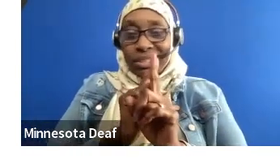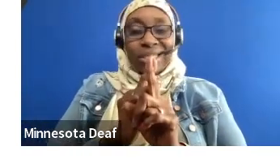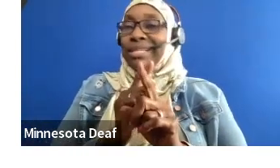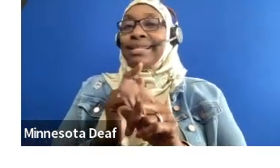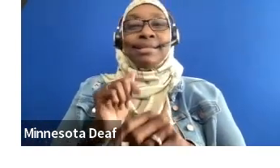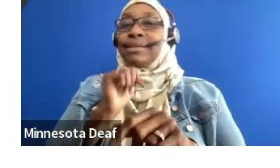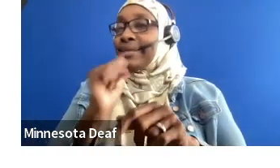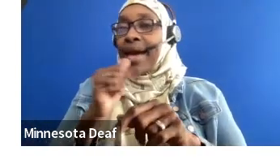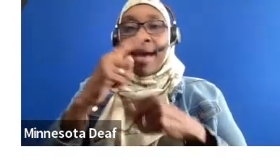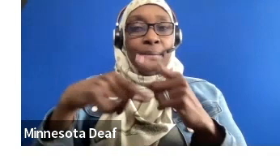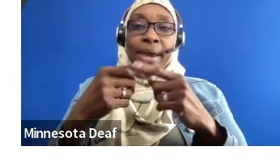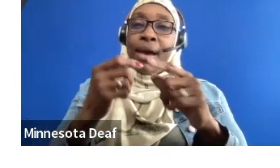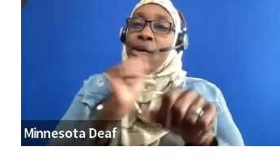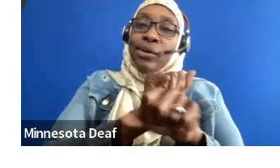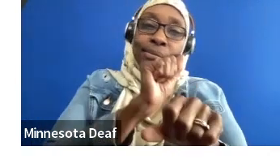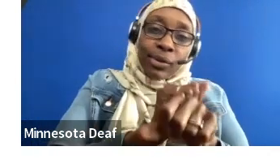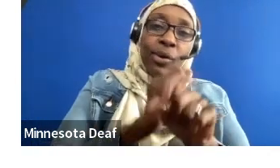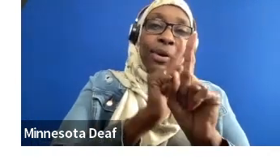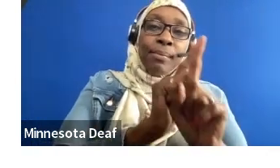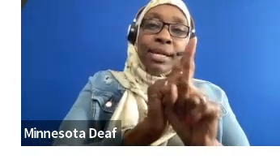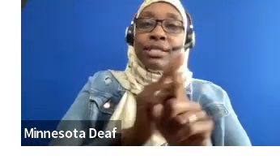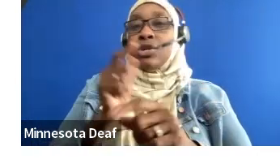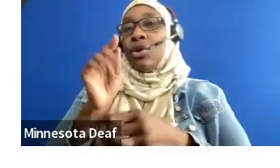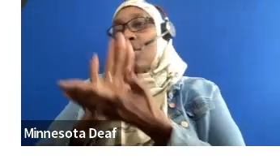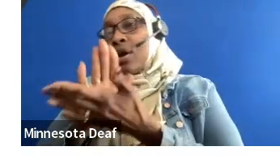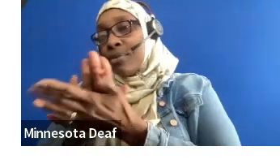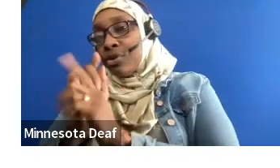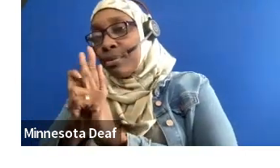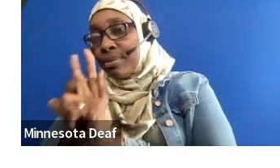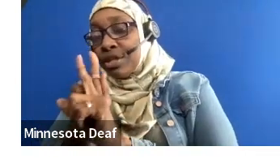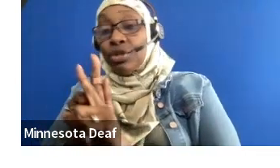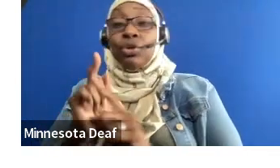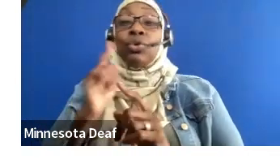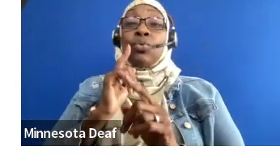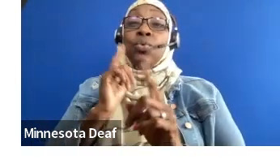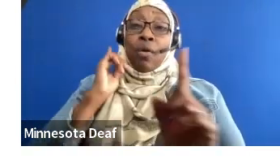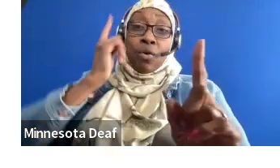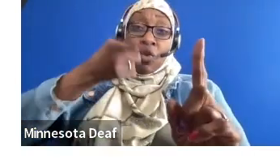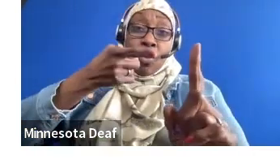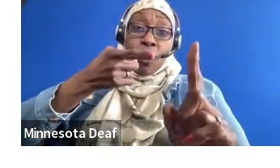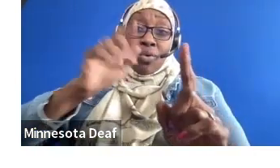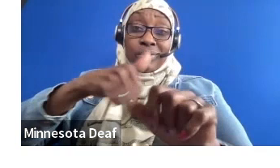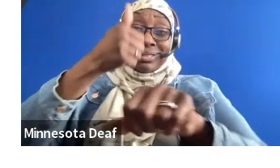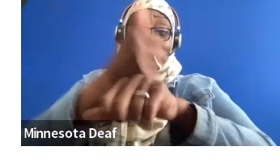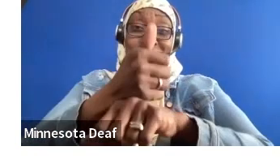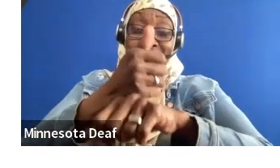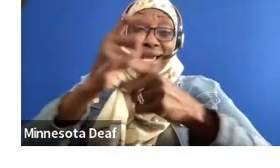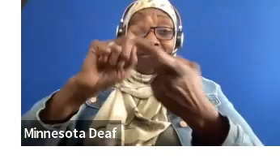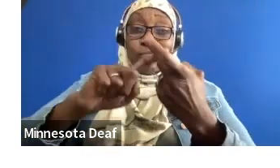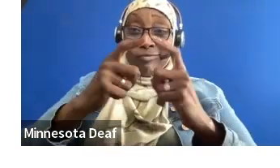We are really focused on building a friendship between the mentor and the mentee for them to really build a trust together